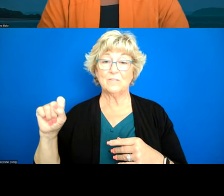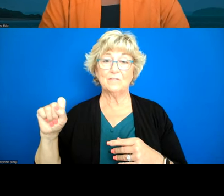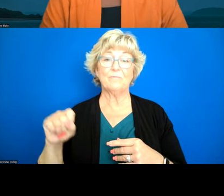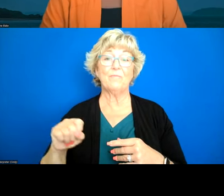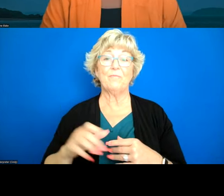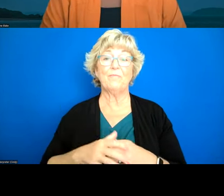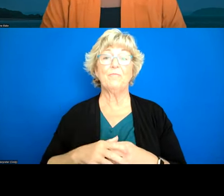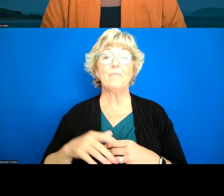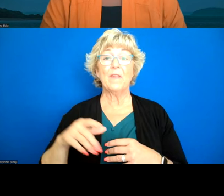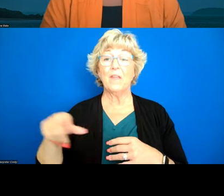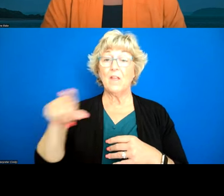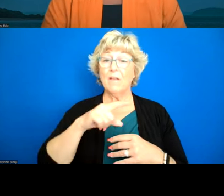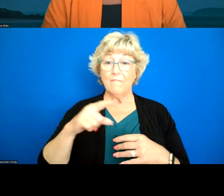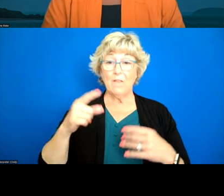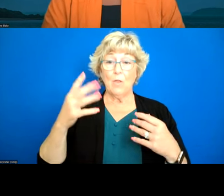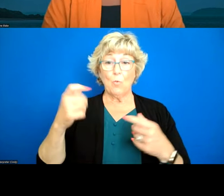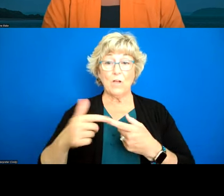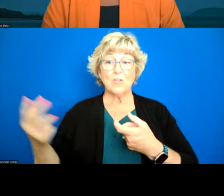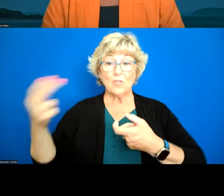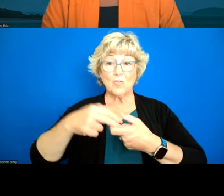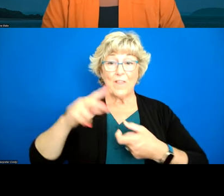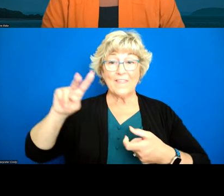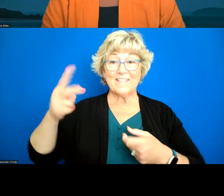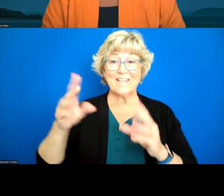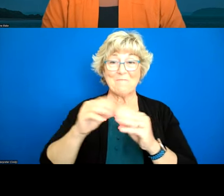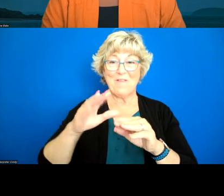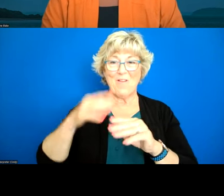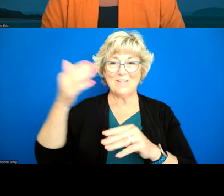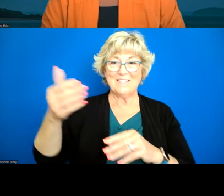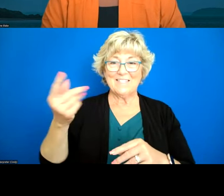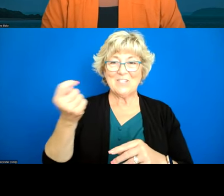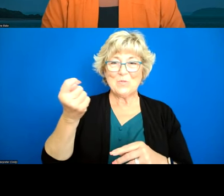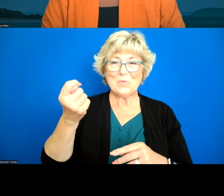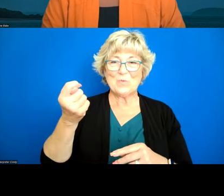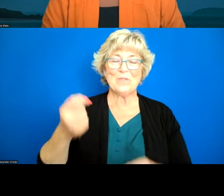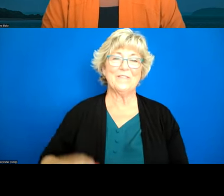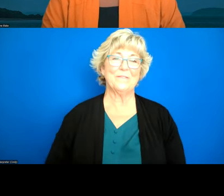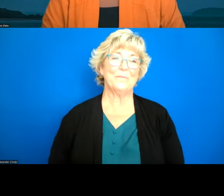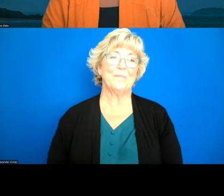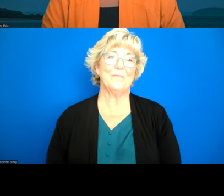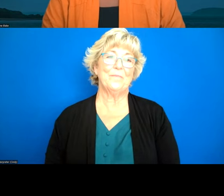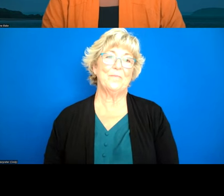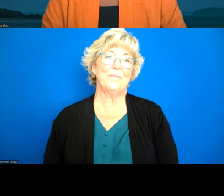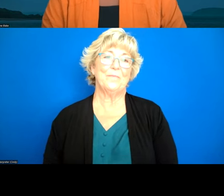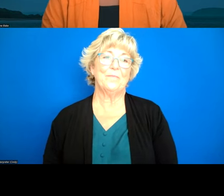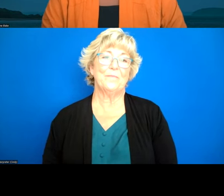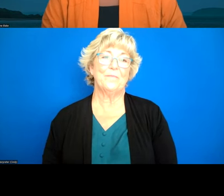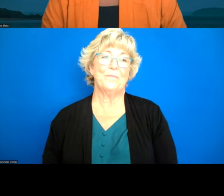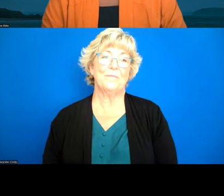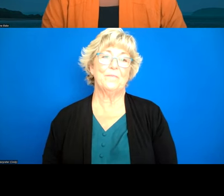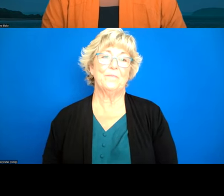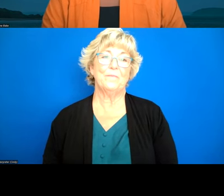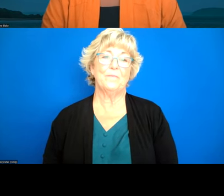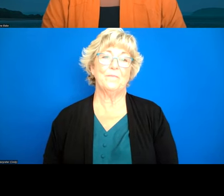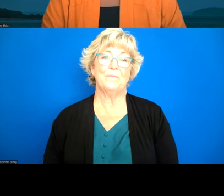state employee to join our second town hall on tuesday next slide so